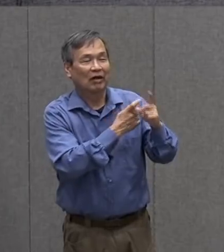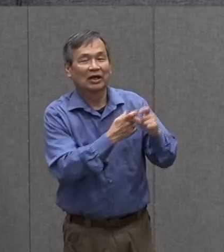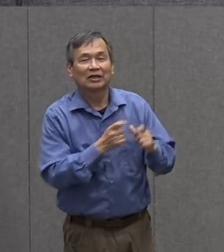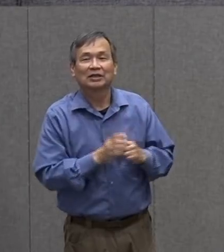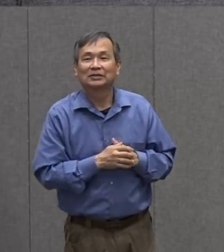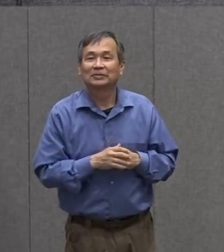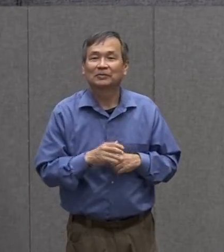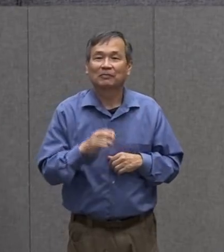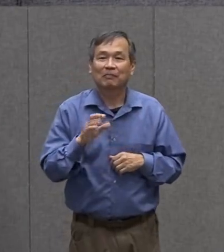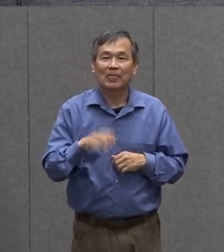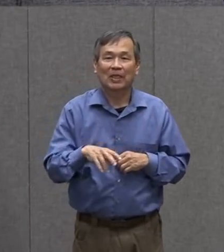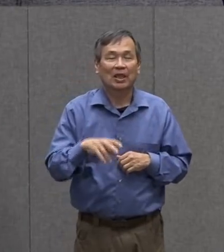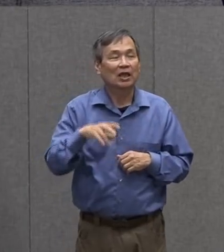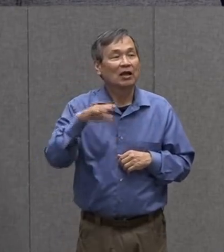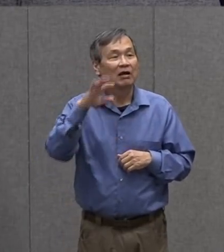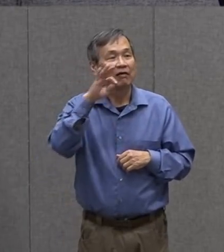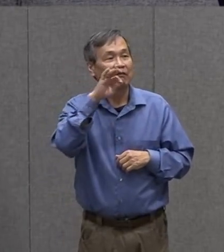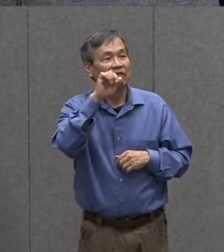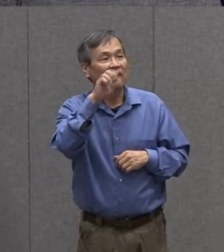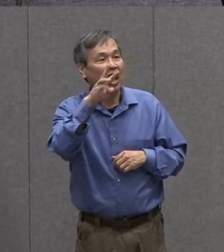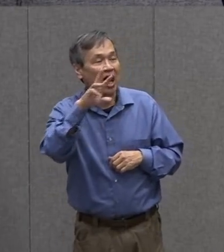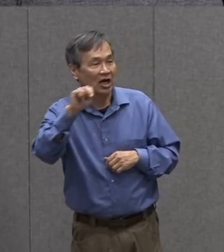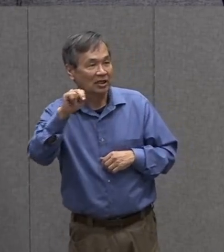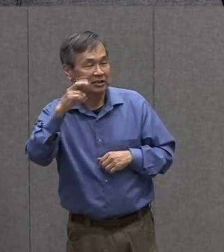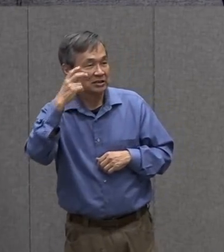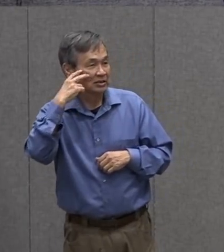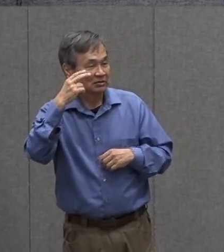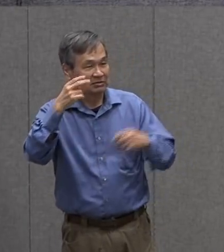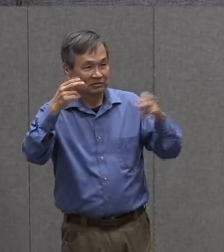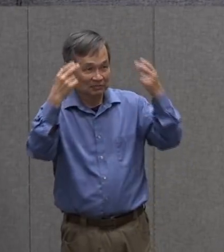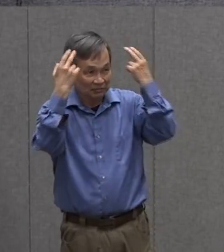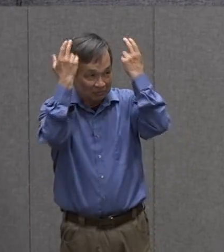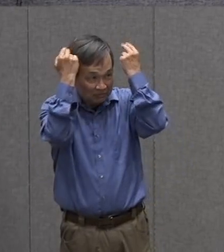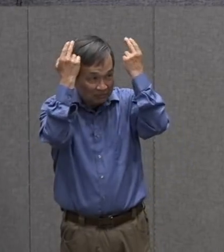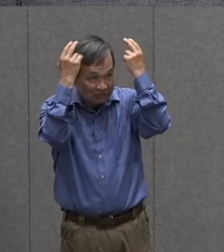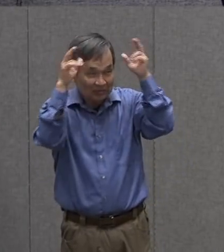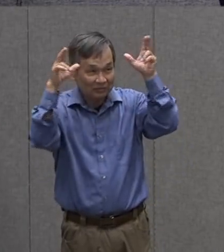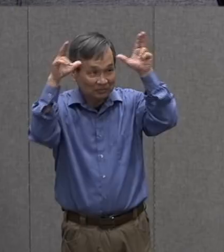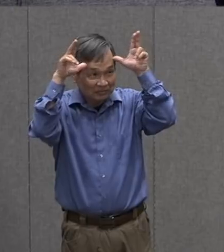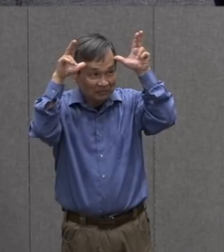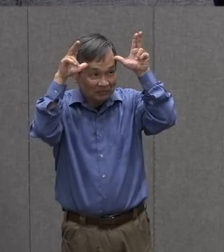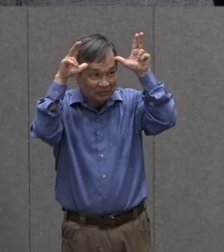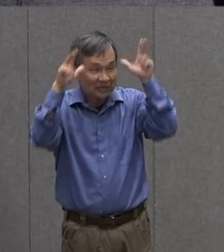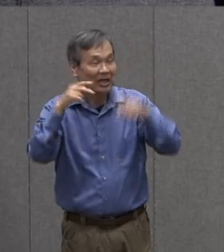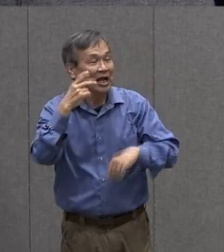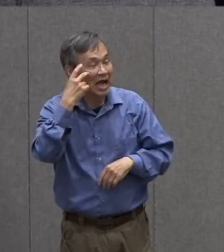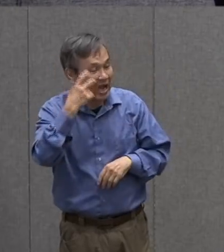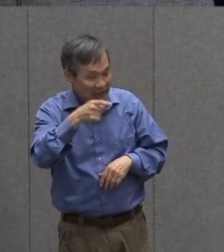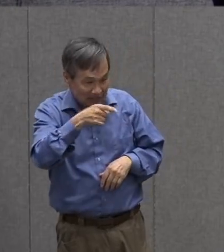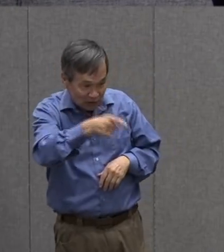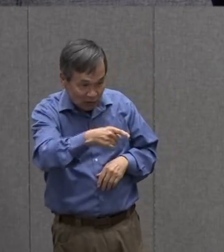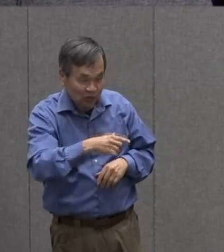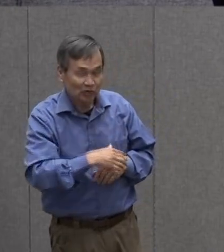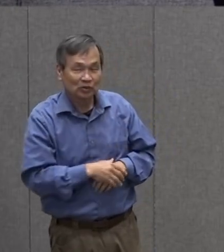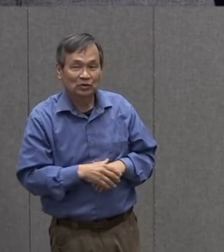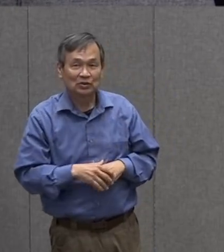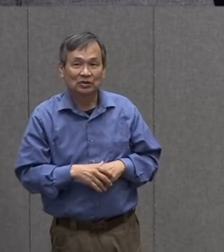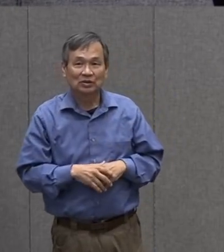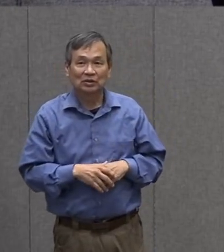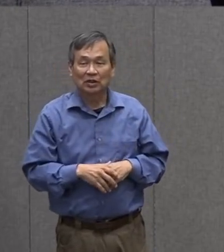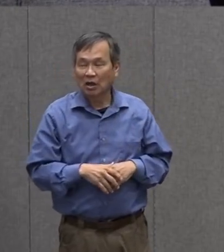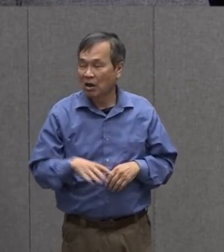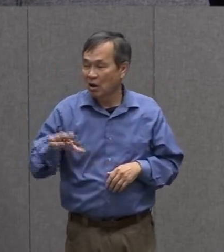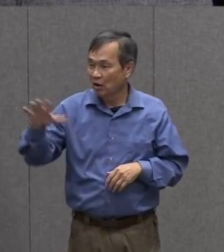I see you, Fay Fawn, said Heidi Hare. Your spotted coat makes you very hard to